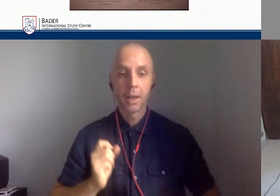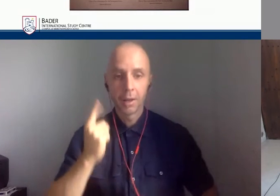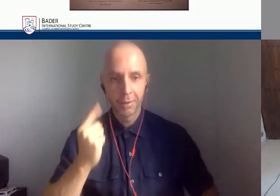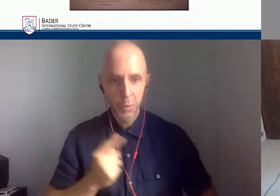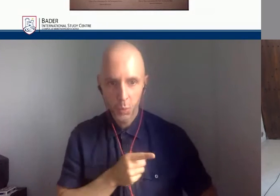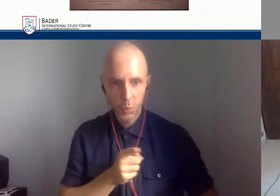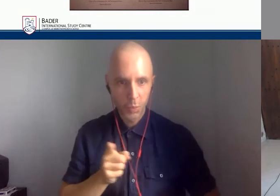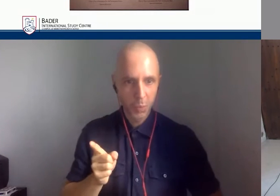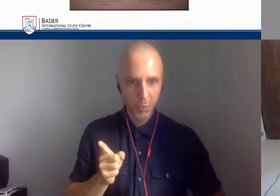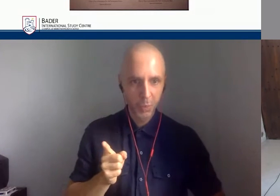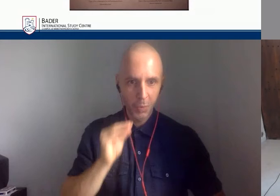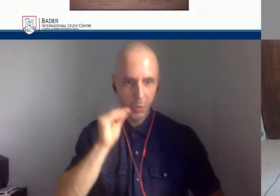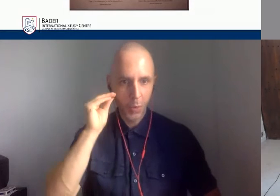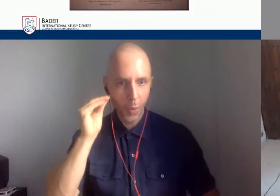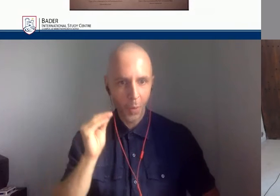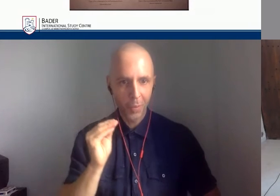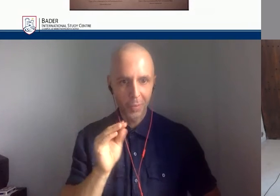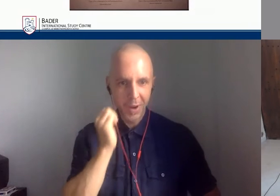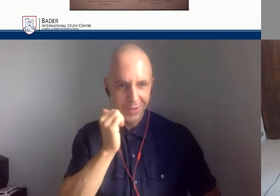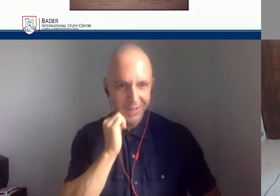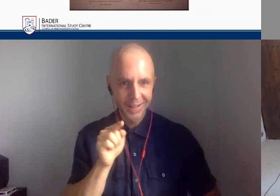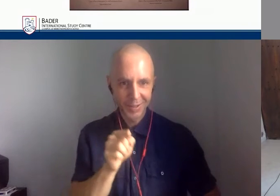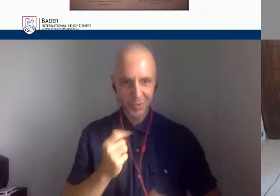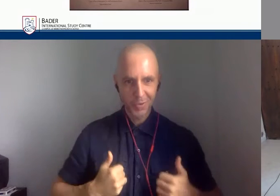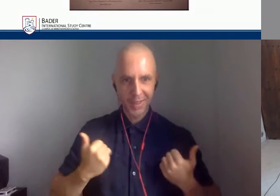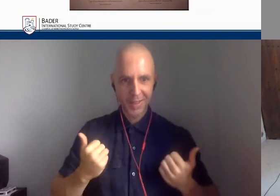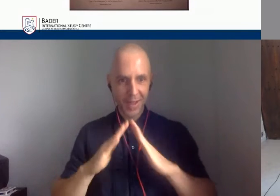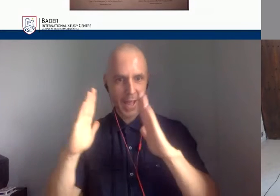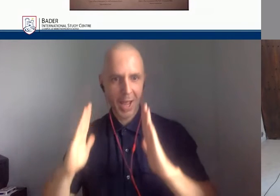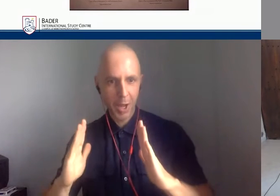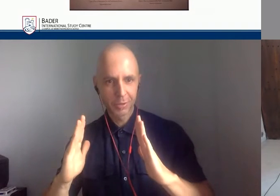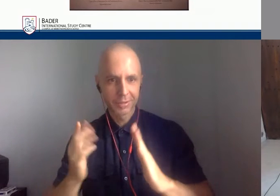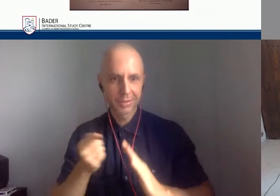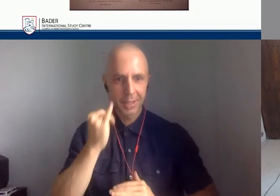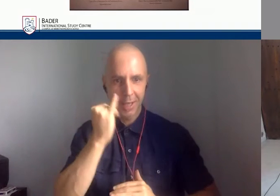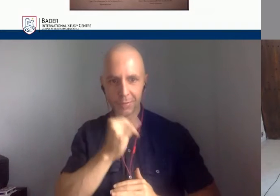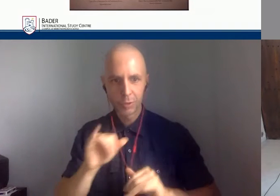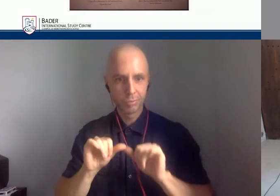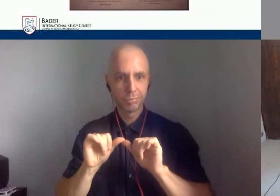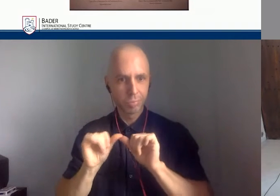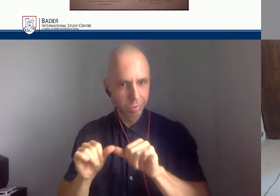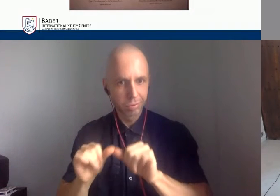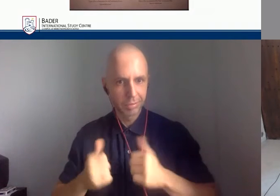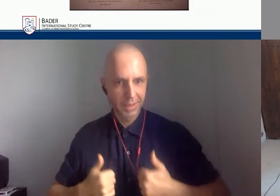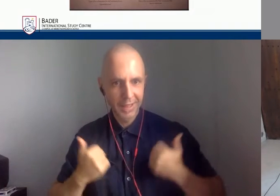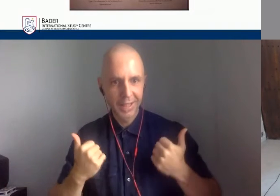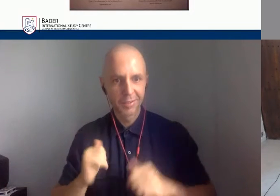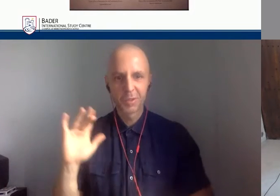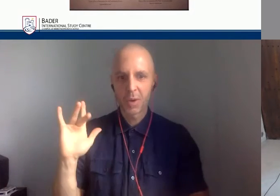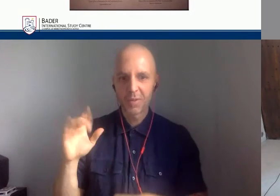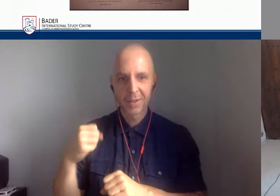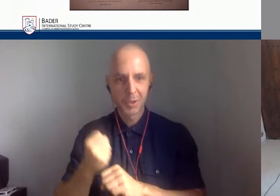constantly changing things. Most of us, if we have a house over a 25 year span, we might put in a new kitchen